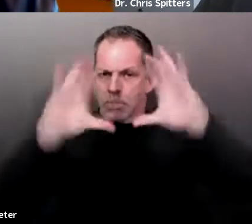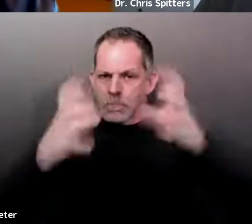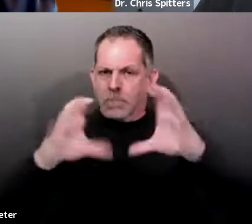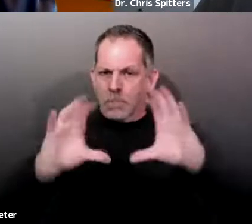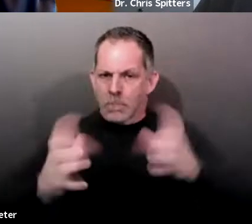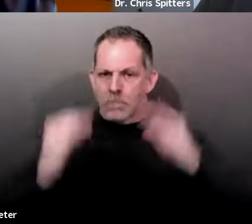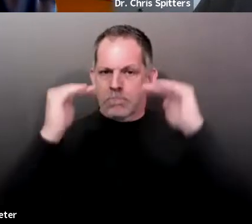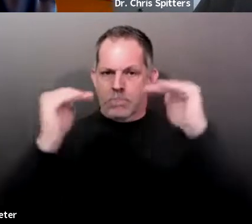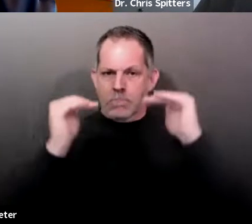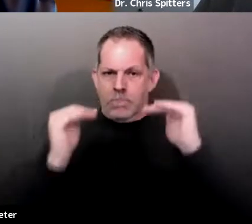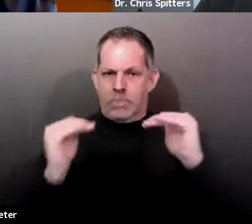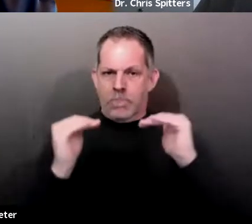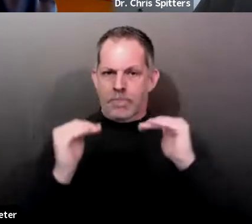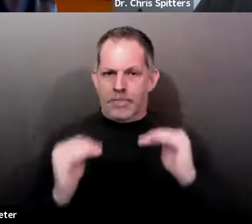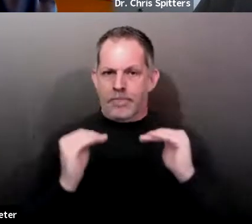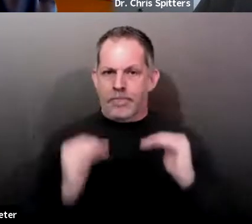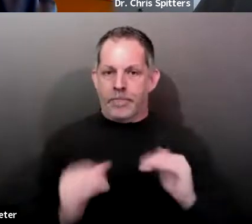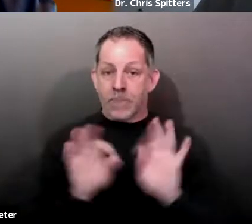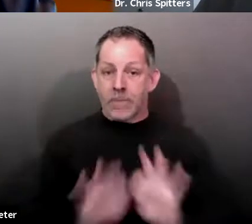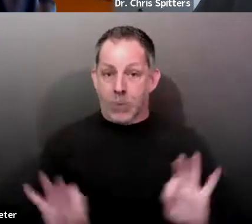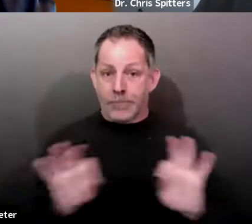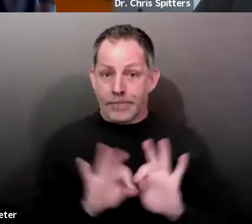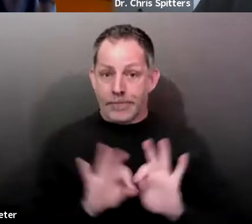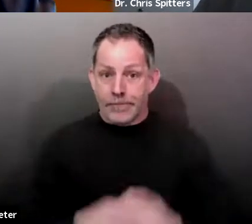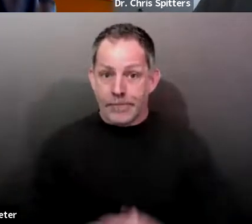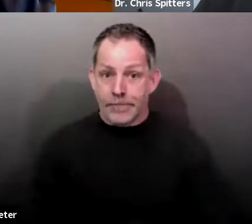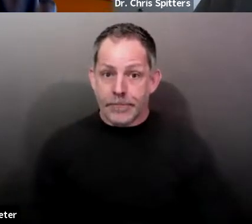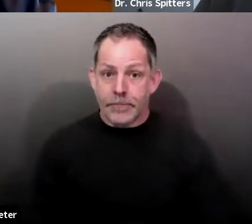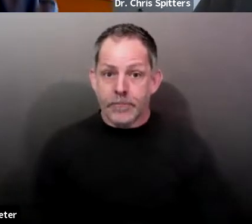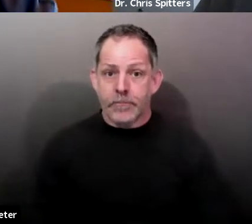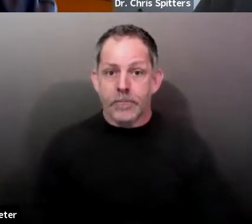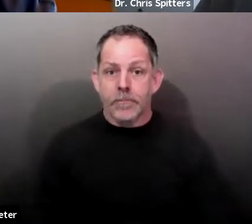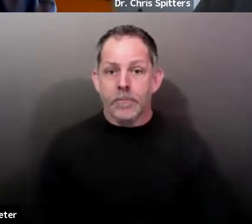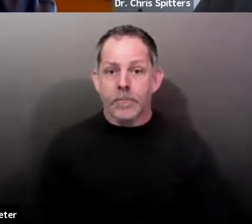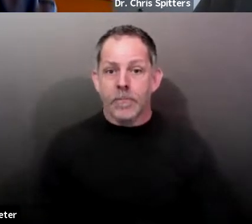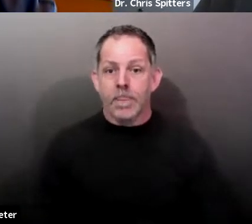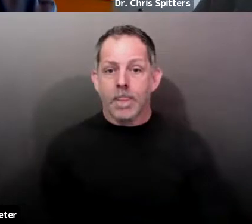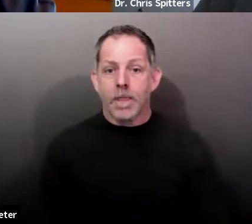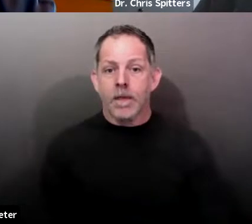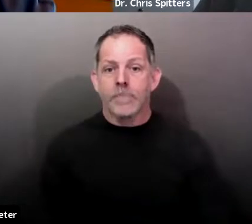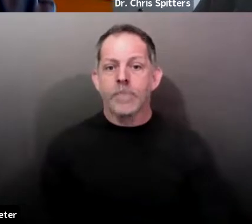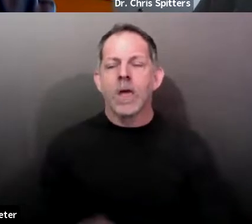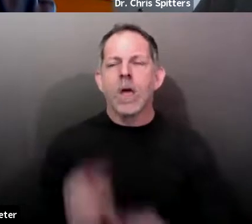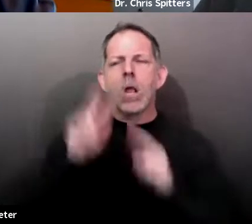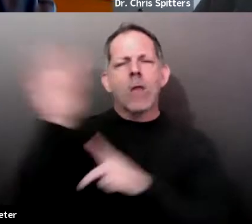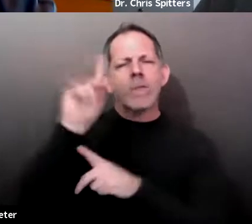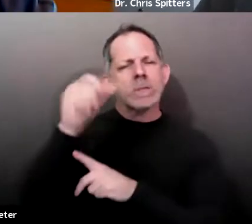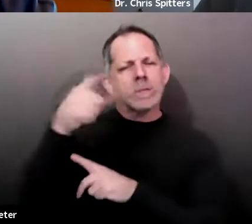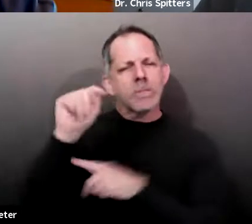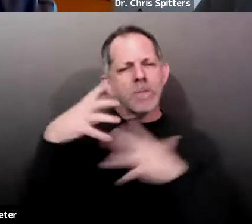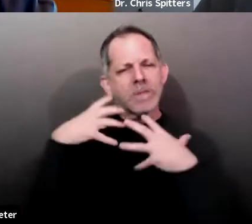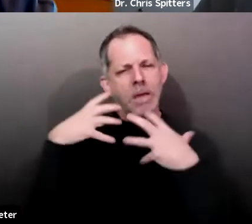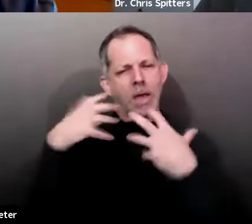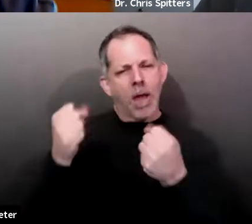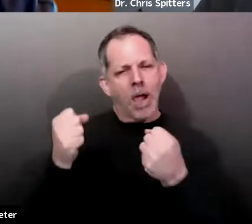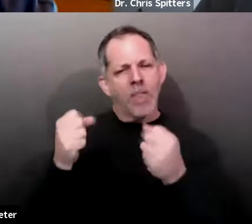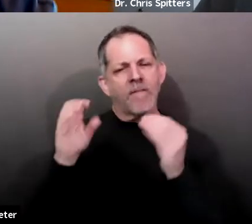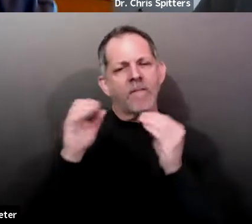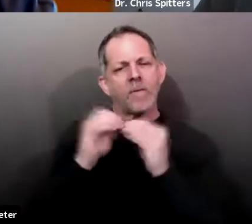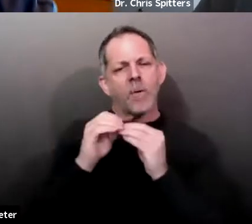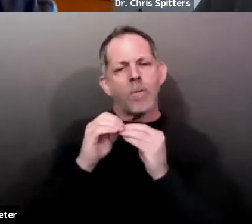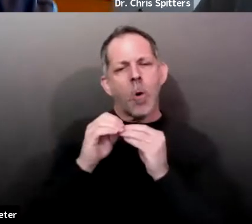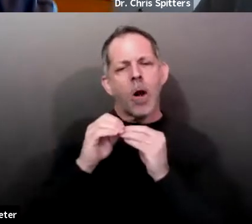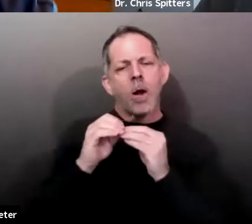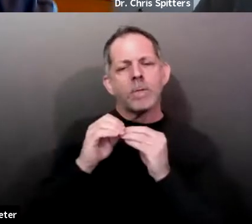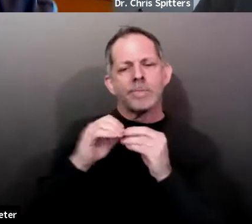Uh, see the department of health is reporting more doses going to hospital systems in the last week or so. Why do you think that is?